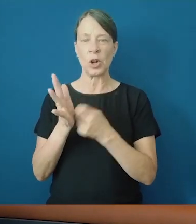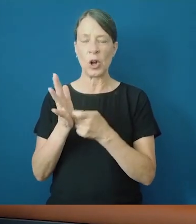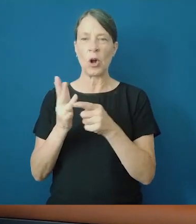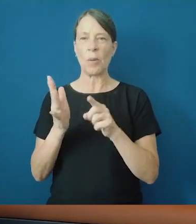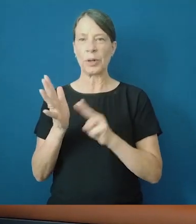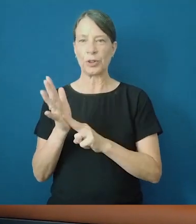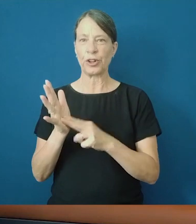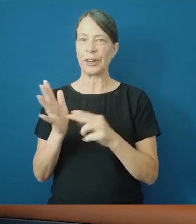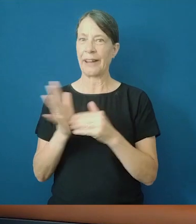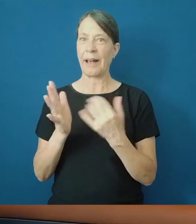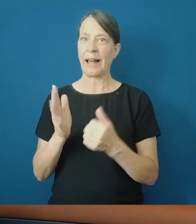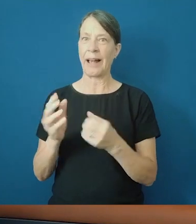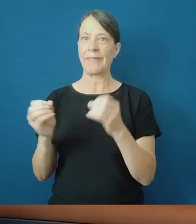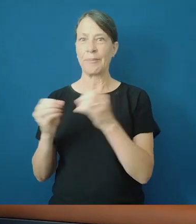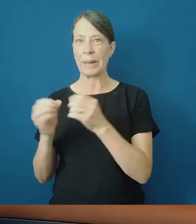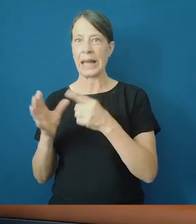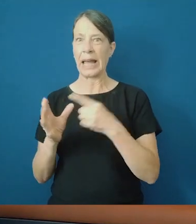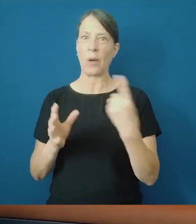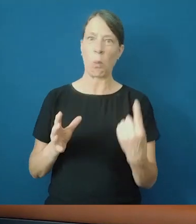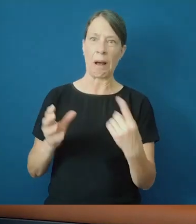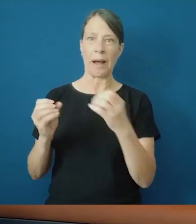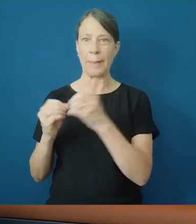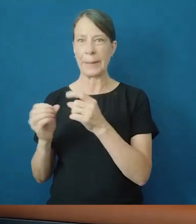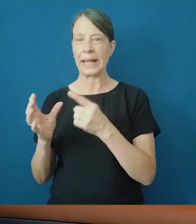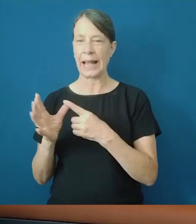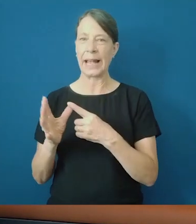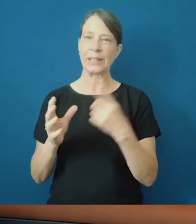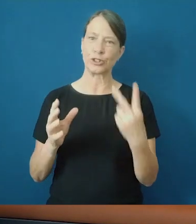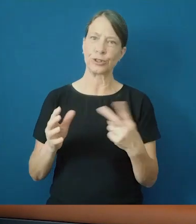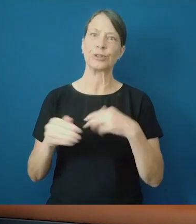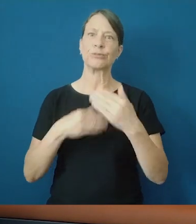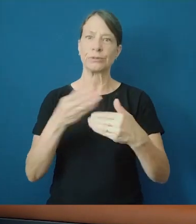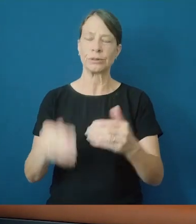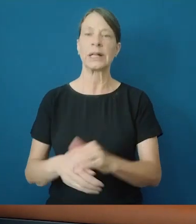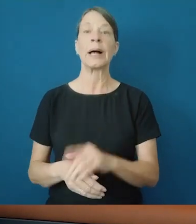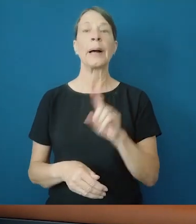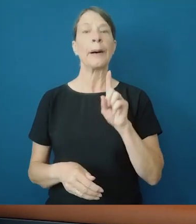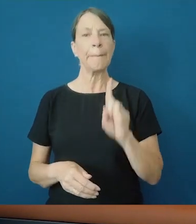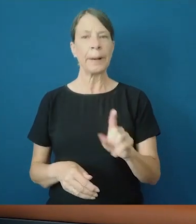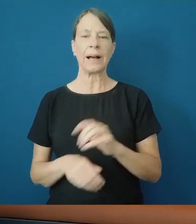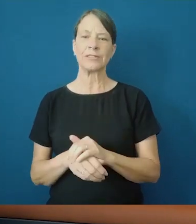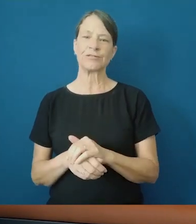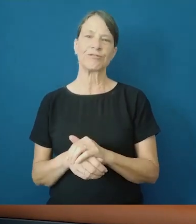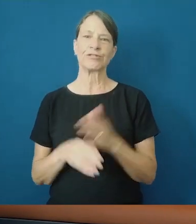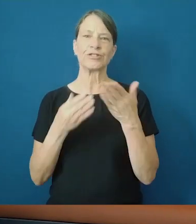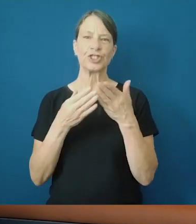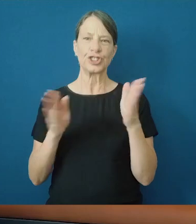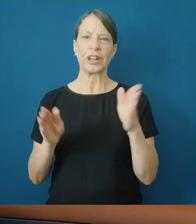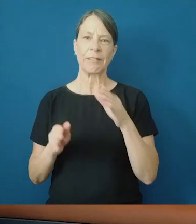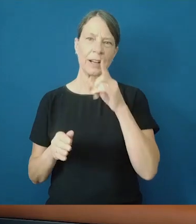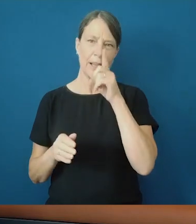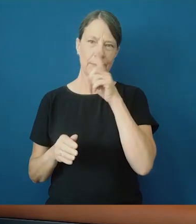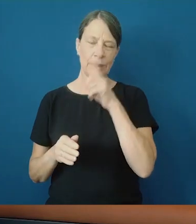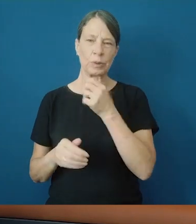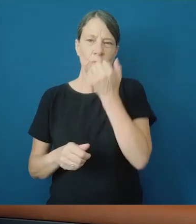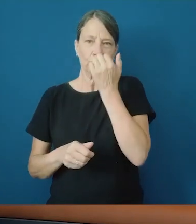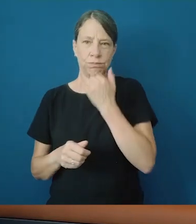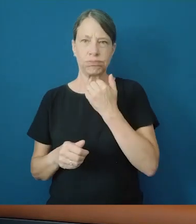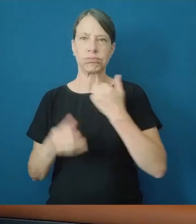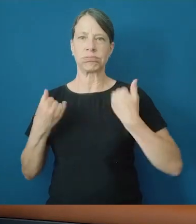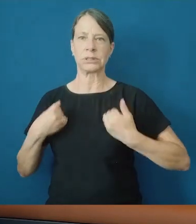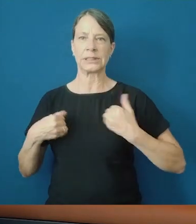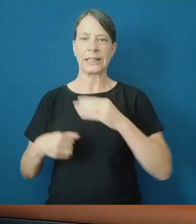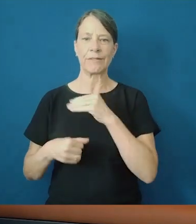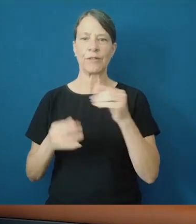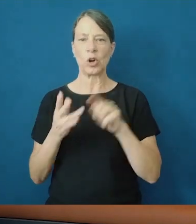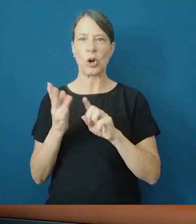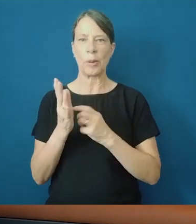they seem to have very similar behaviour. Slightly milder disease, more infectious, seems to be better than other variants at getting through prior